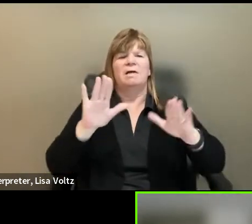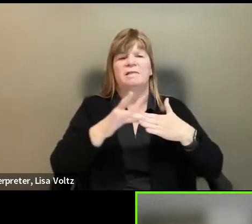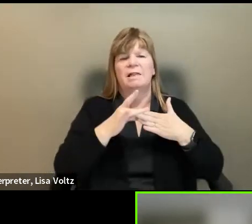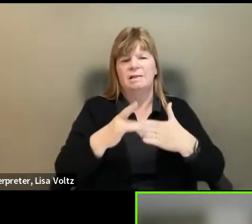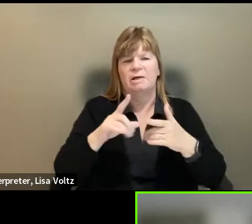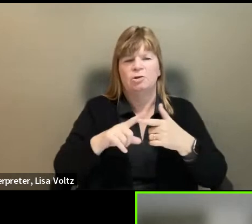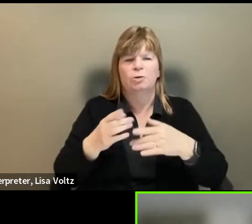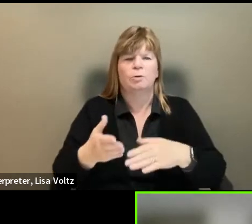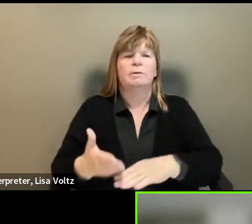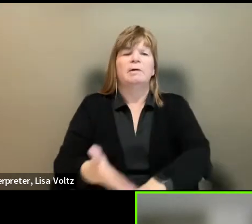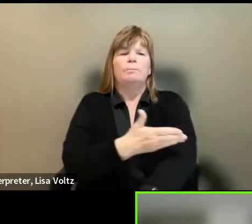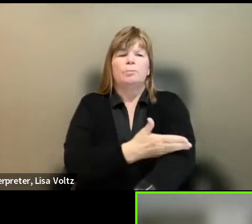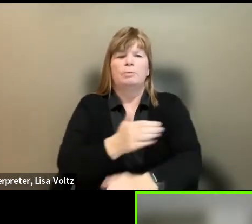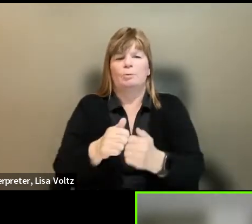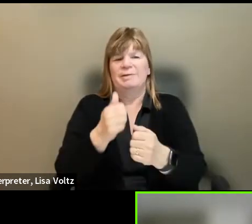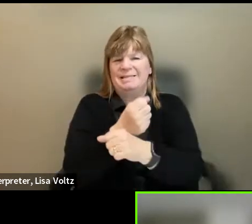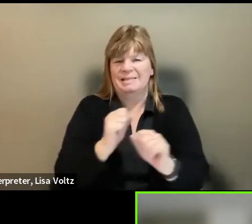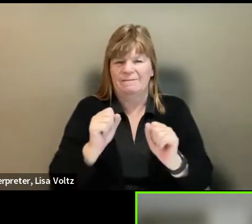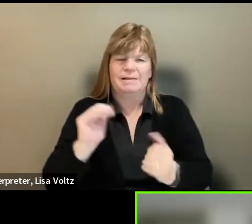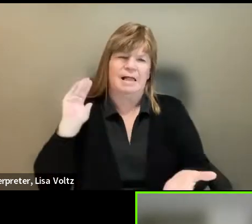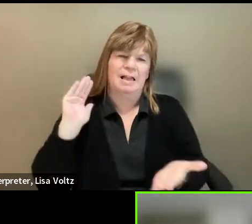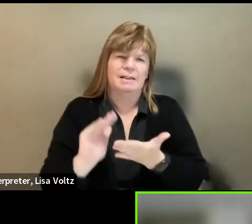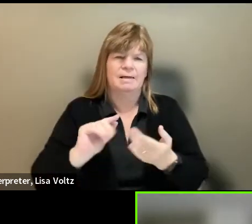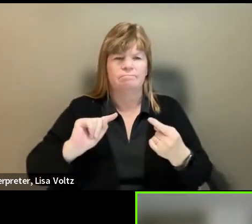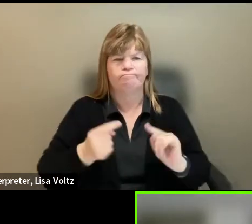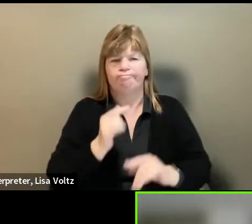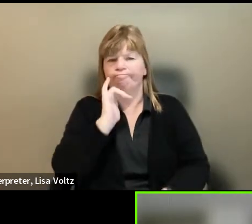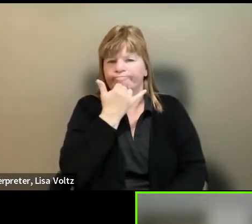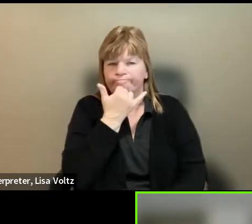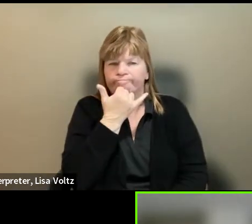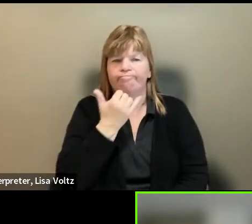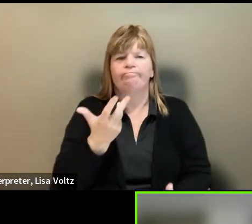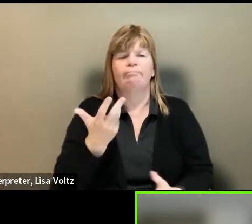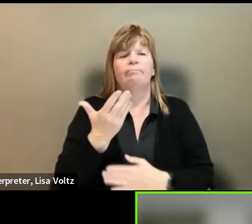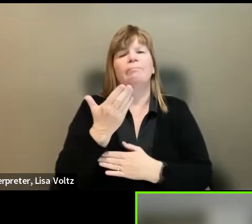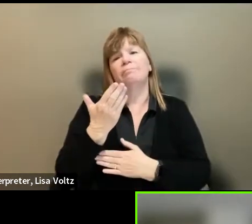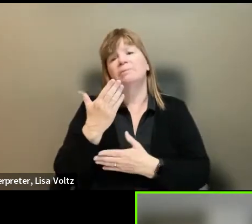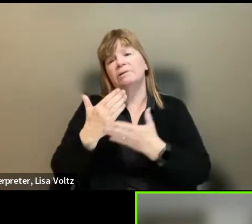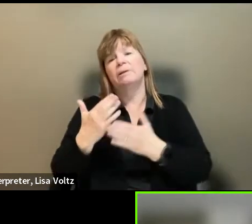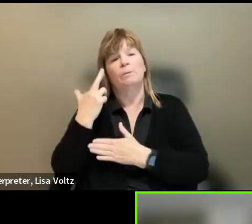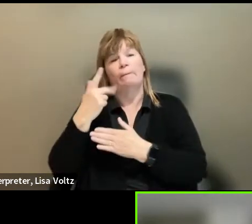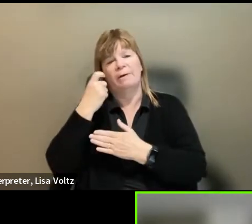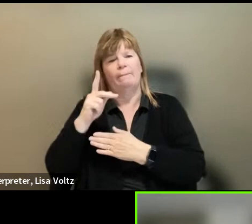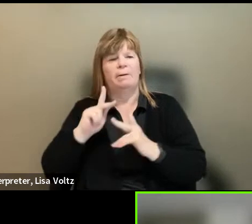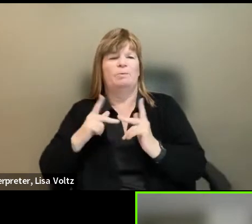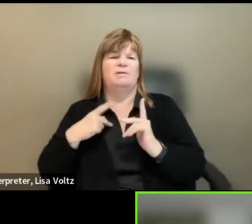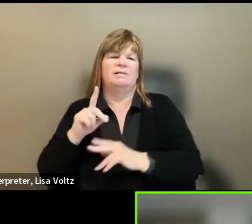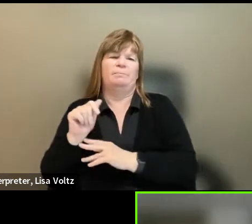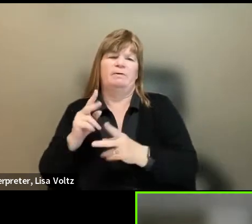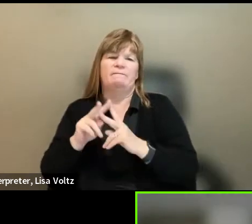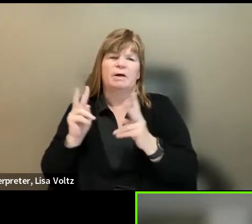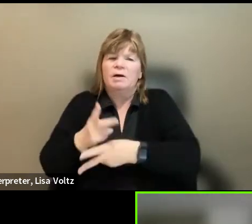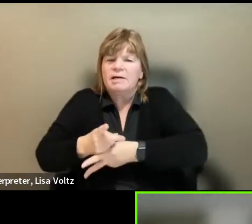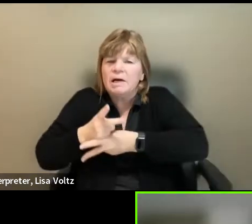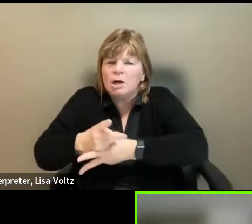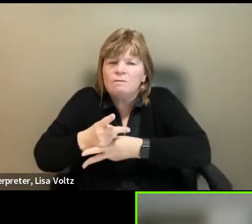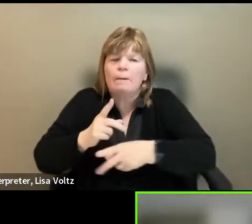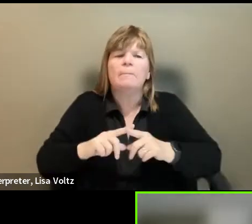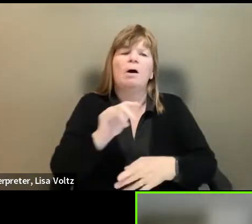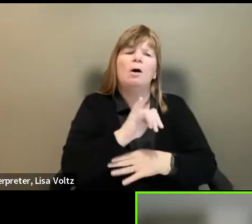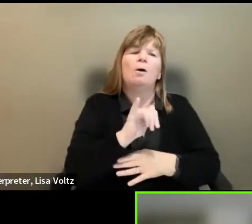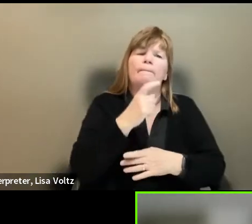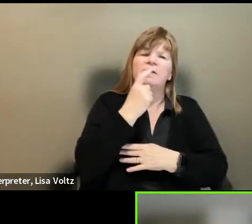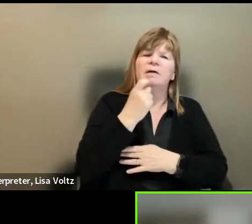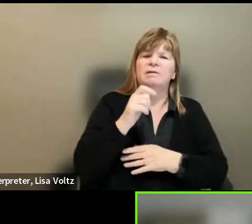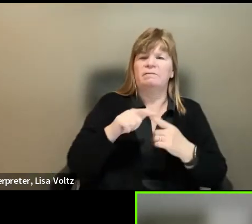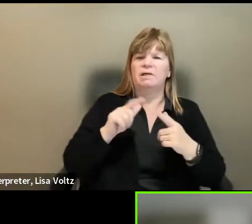improvements in safety. There were fewer accidents, partly because that people with disabilities were being very careful, but also partly because